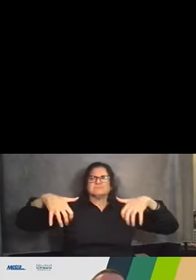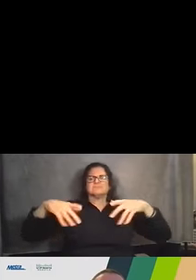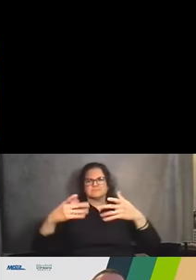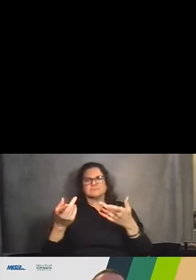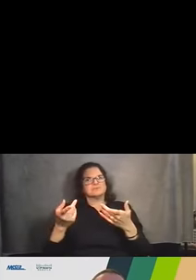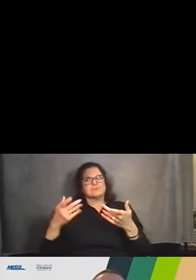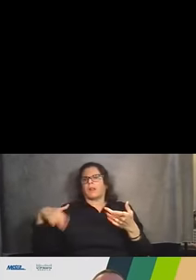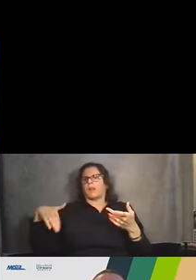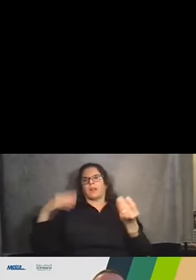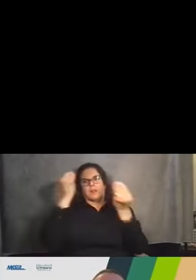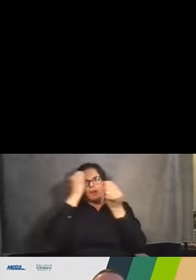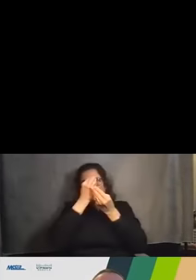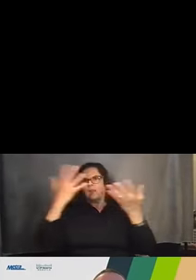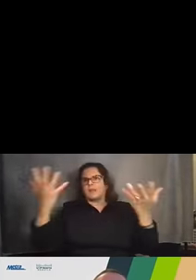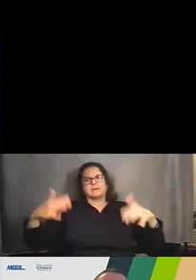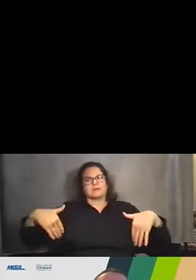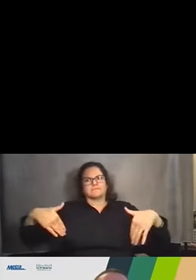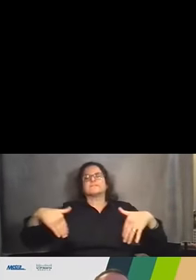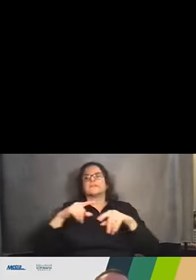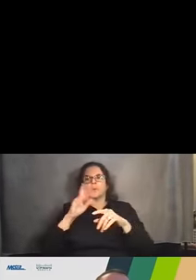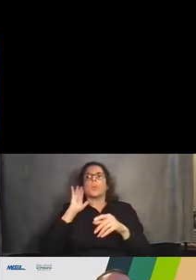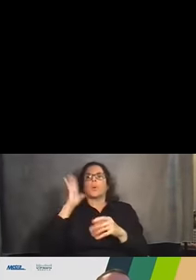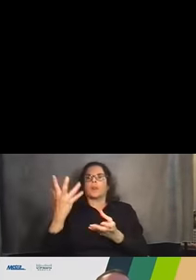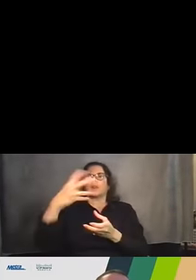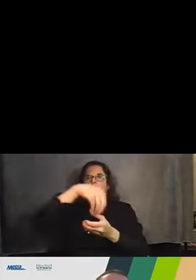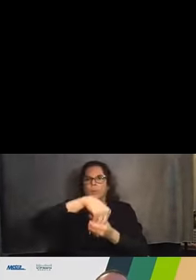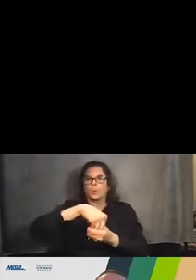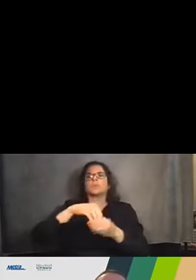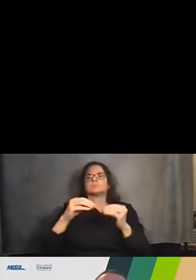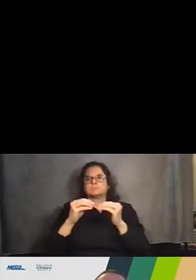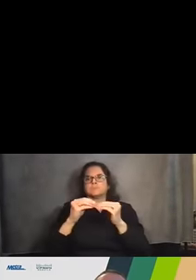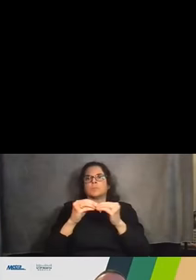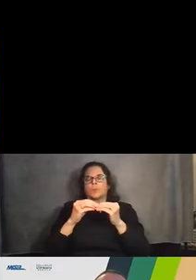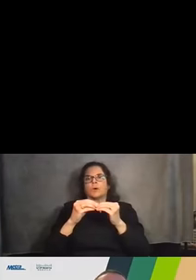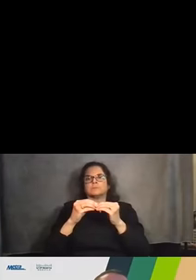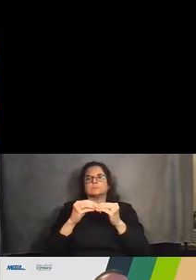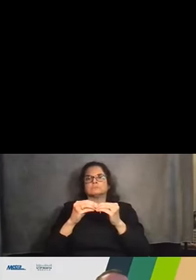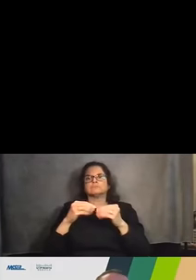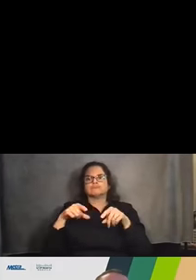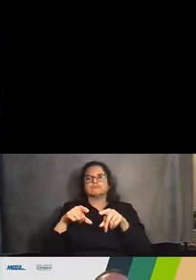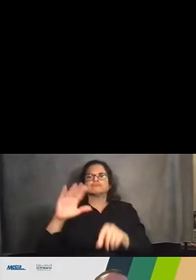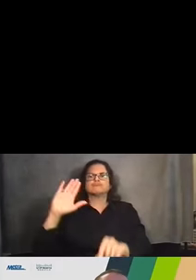now, but we expect to include more information about those at the second public meeting and beyond.